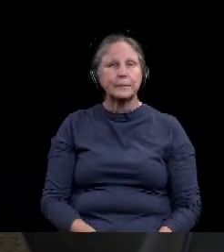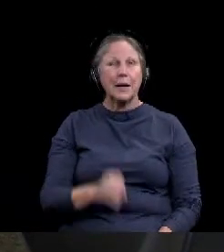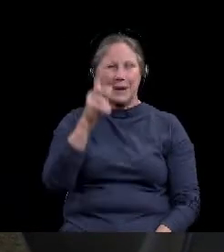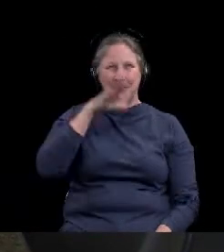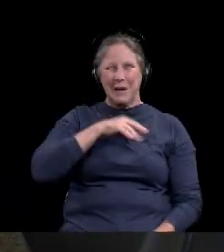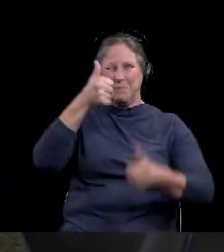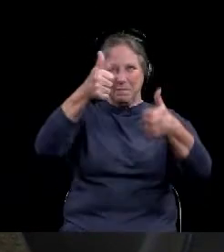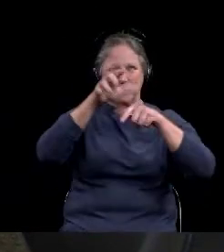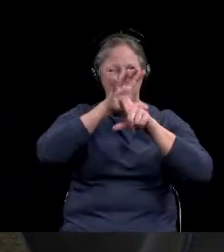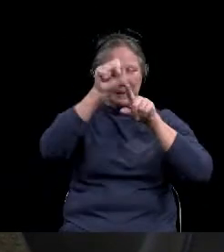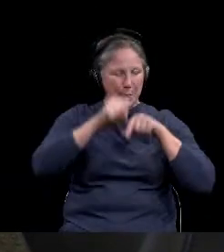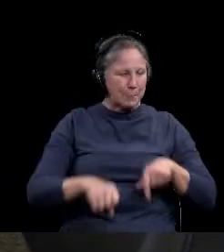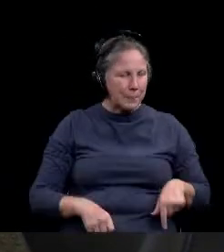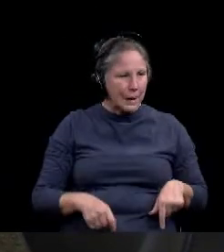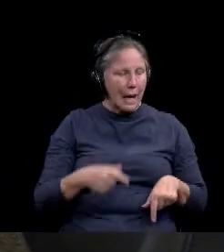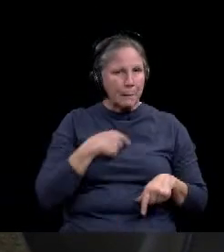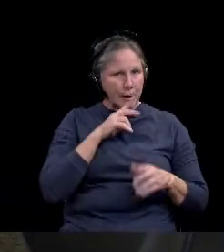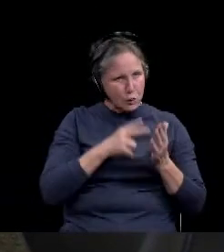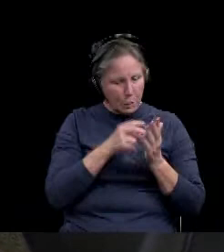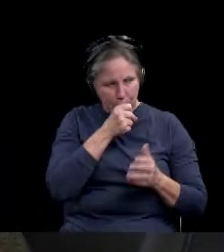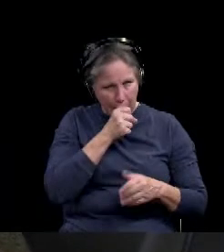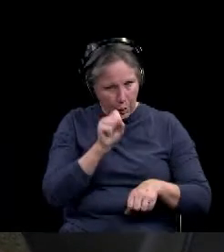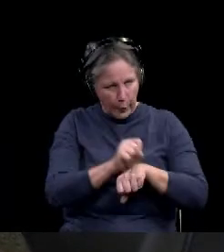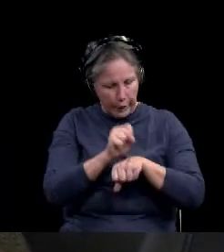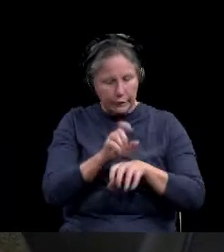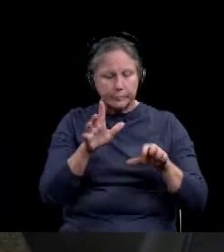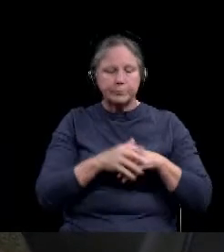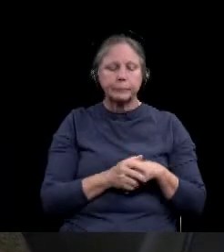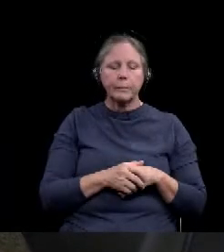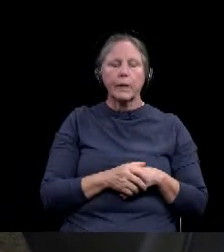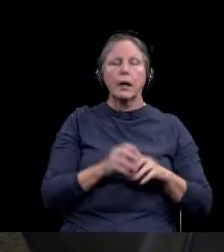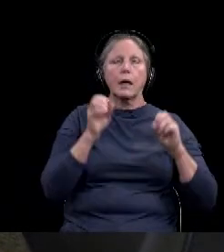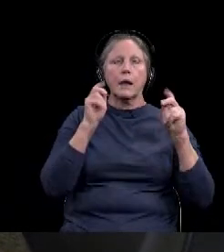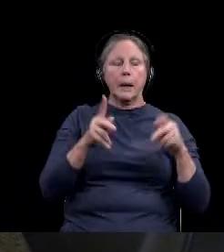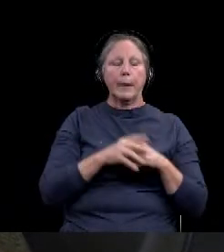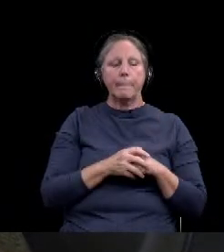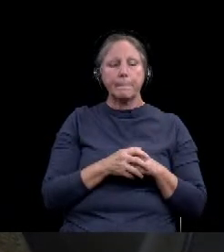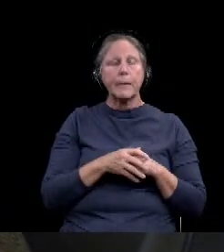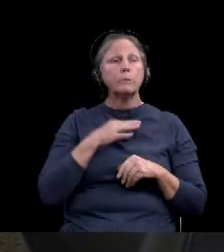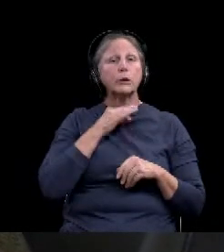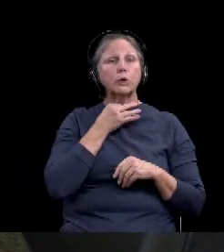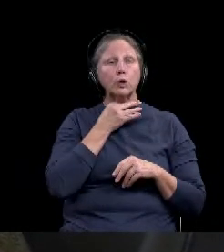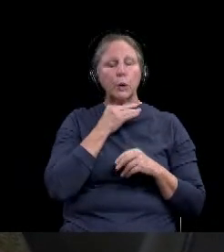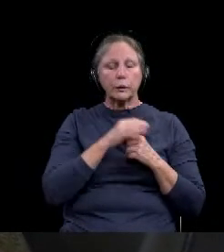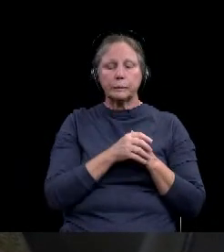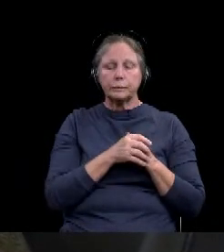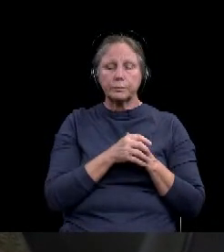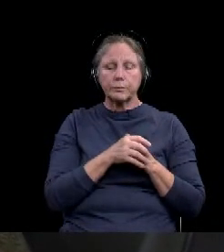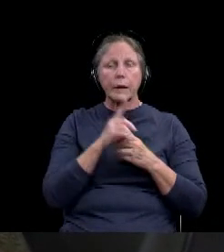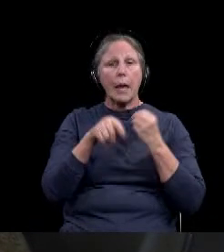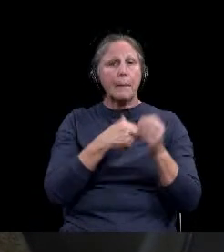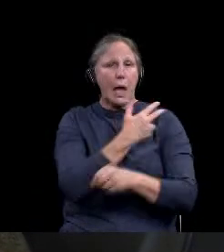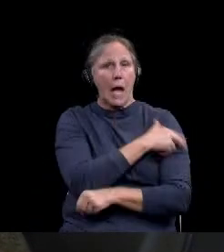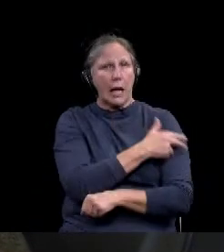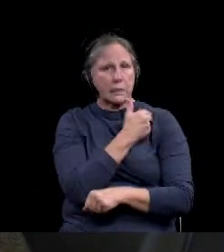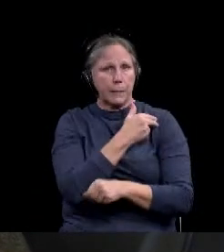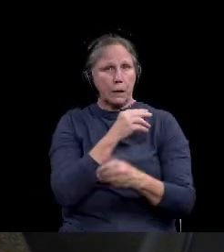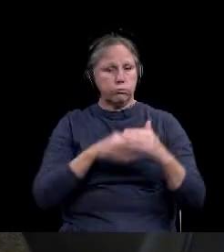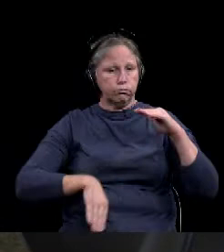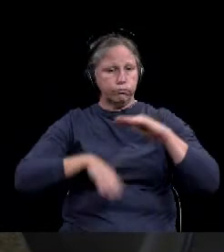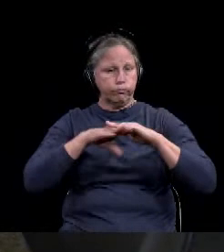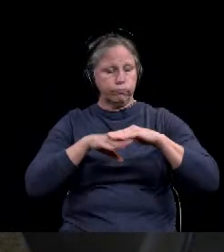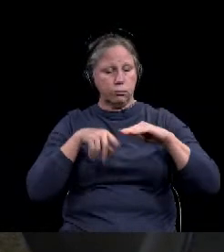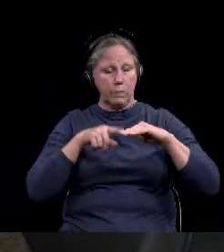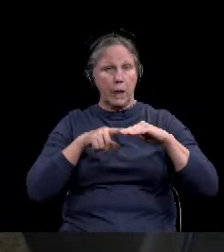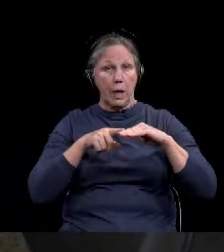Okay. Awesome. Thank goodness. I was making sure my mic worked today. Okay. Uh, I wanted to ask, uh, about hospital capacity. I know that